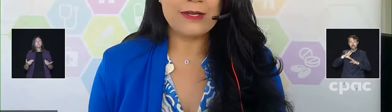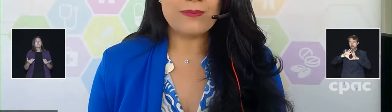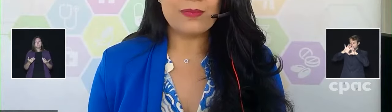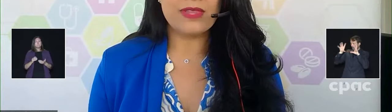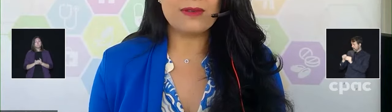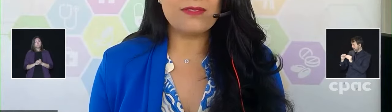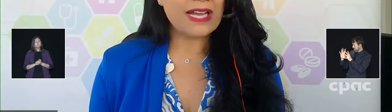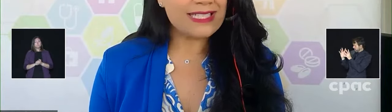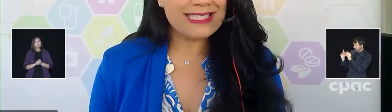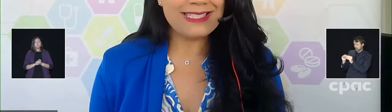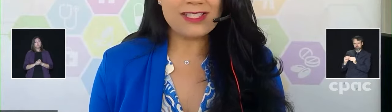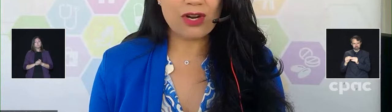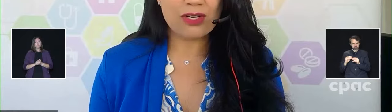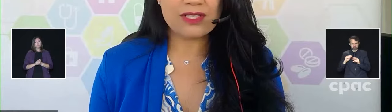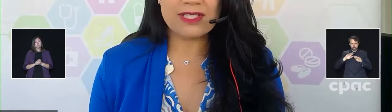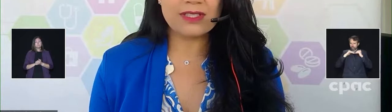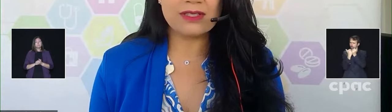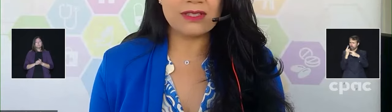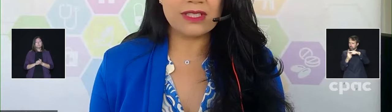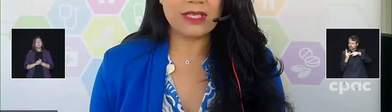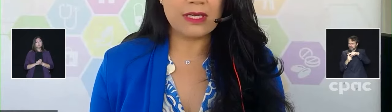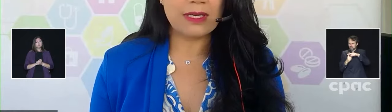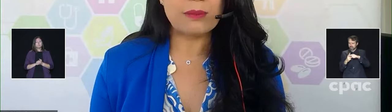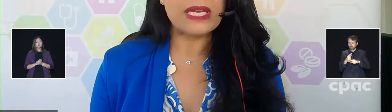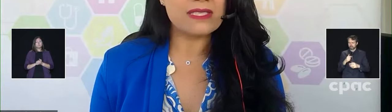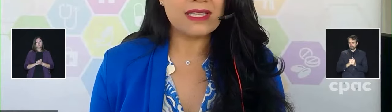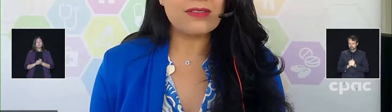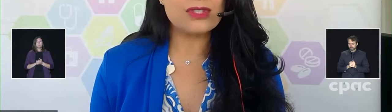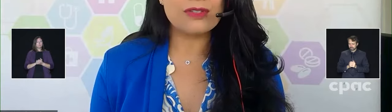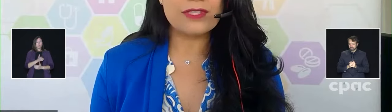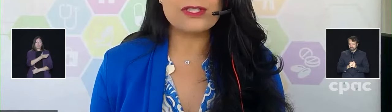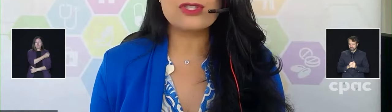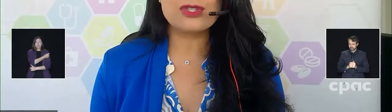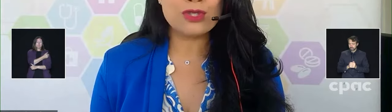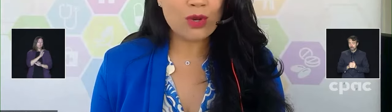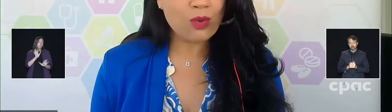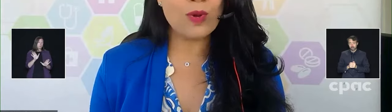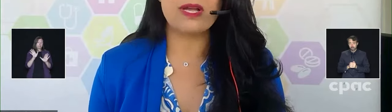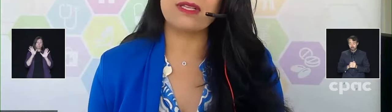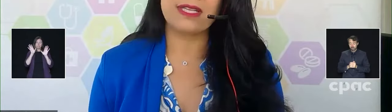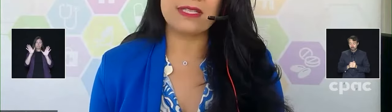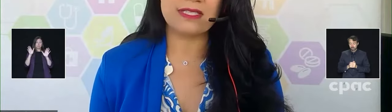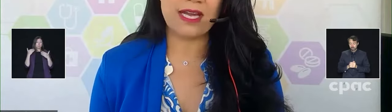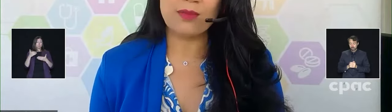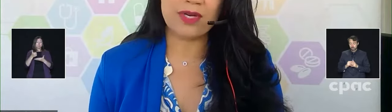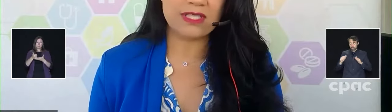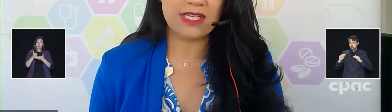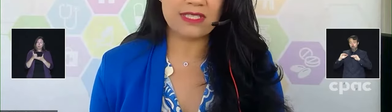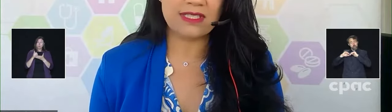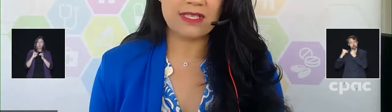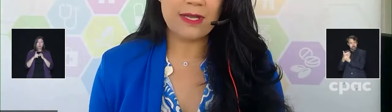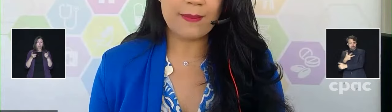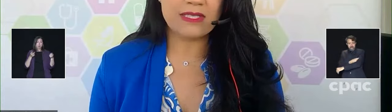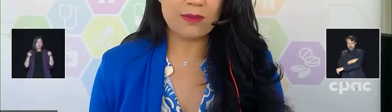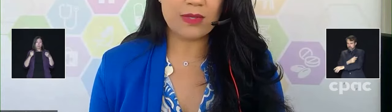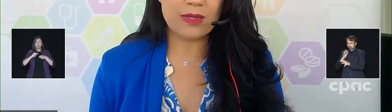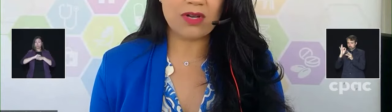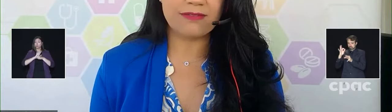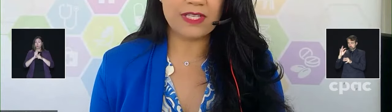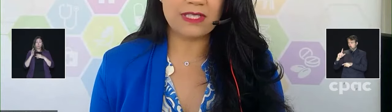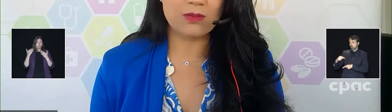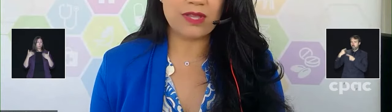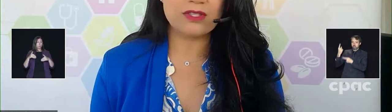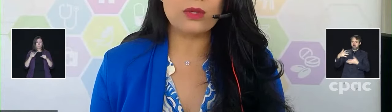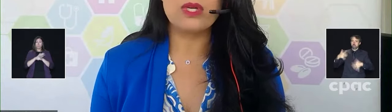the vaccines are still amazing. They have served us so well in this unprecedented pandemic that we're all